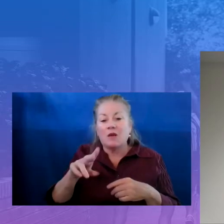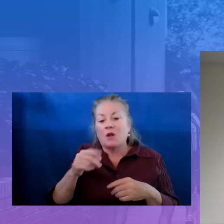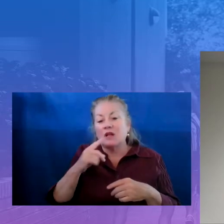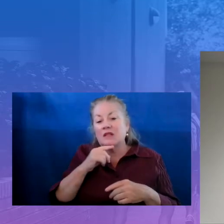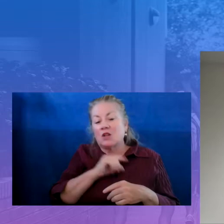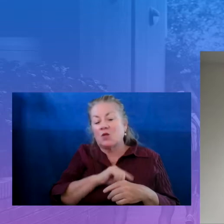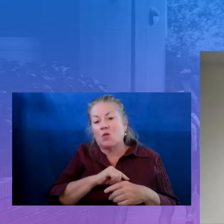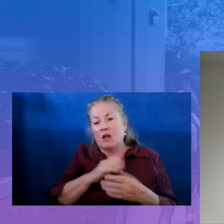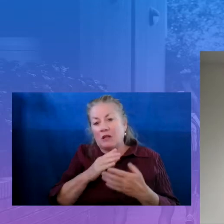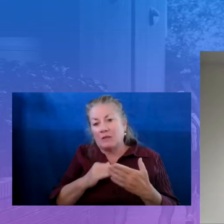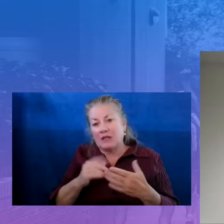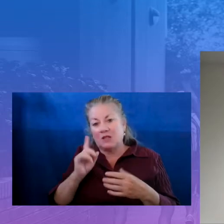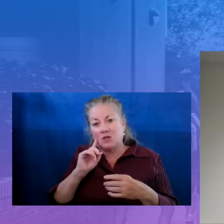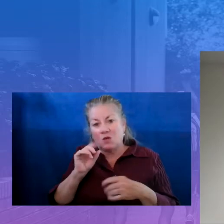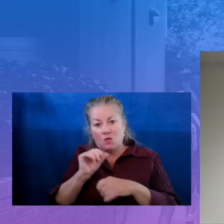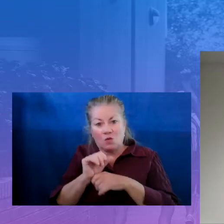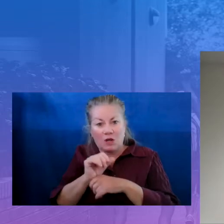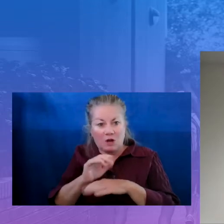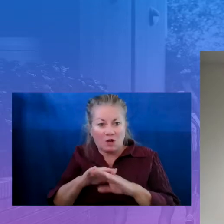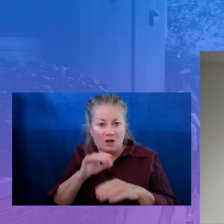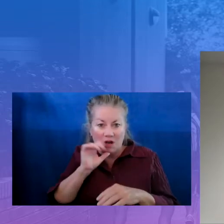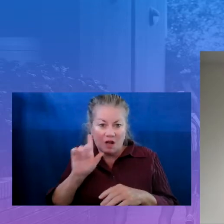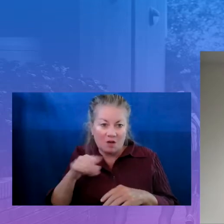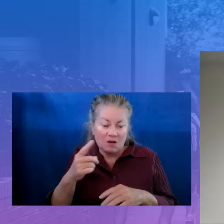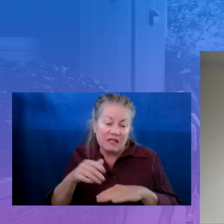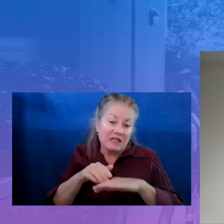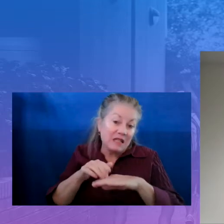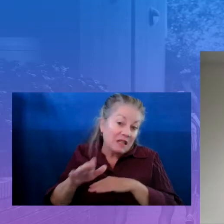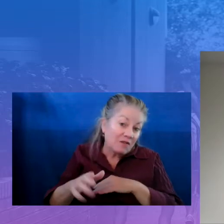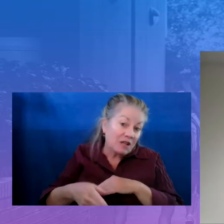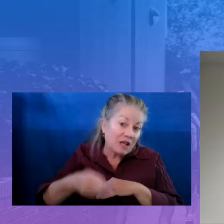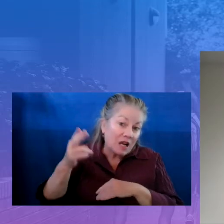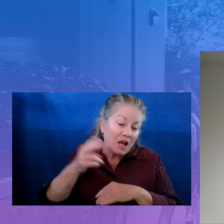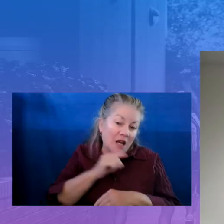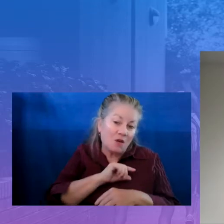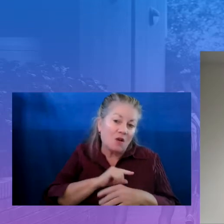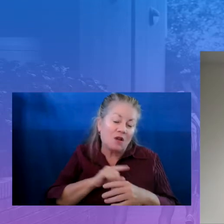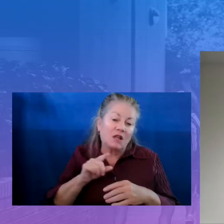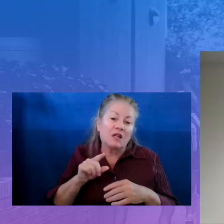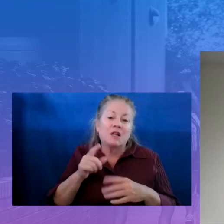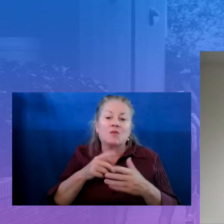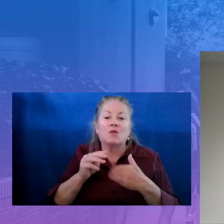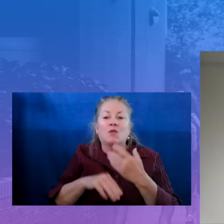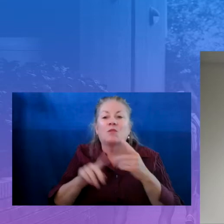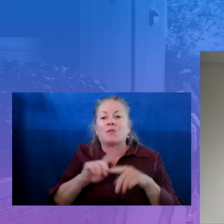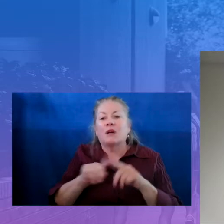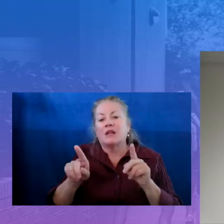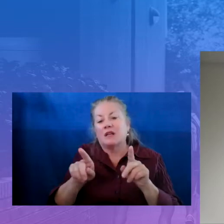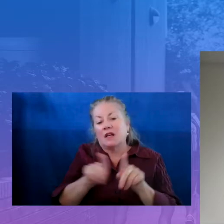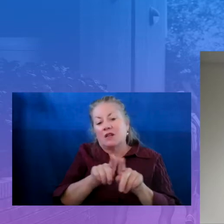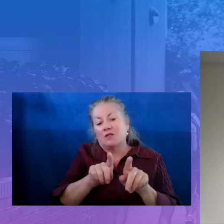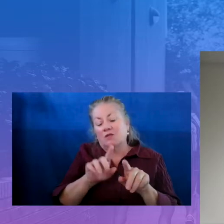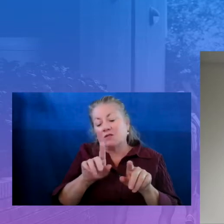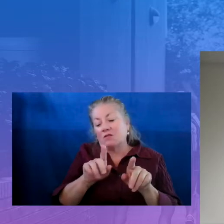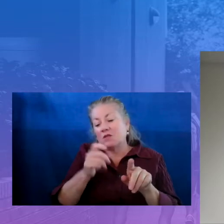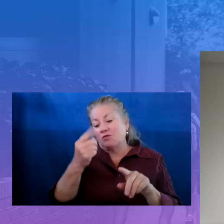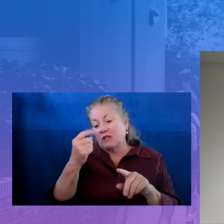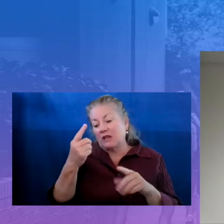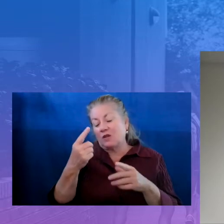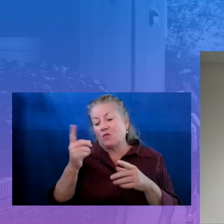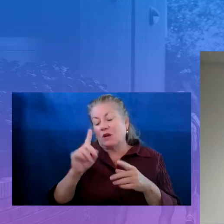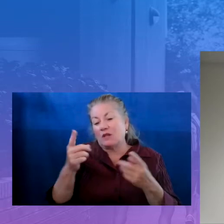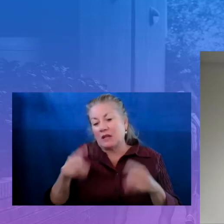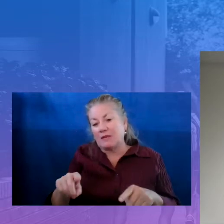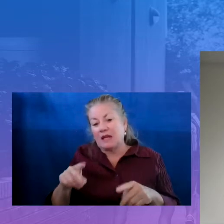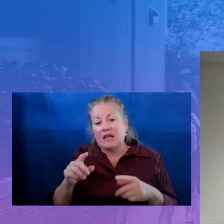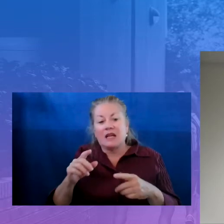on not only delivering high-quality programming but understanding, again, where that's happening really well and we can lift up examples of